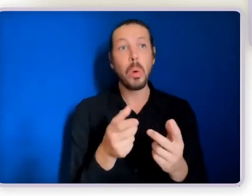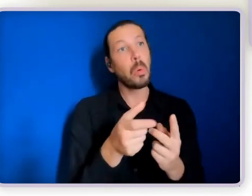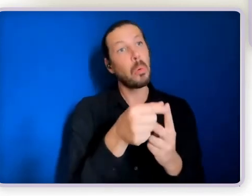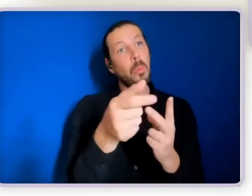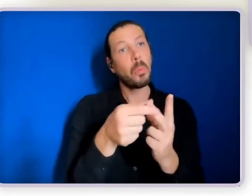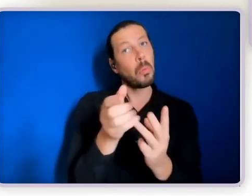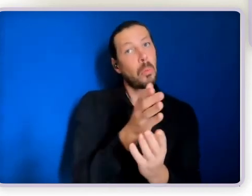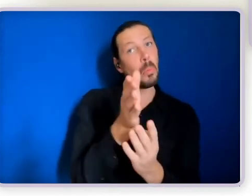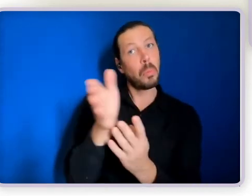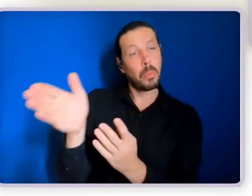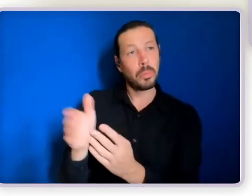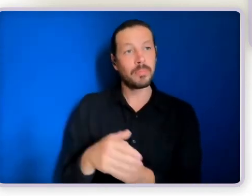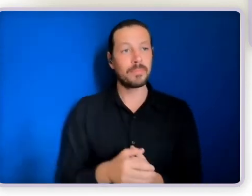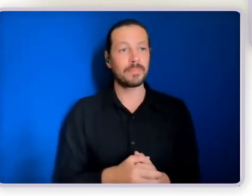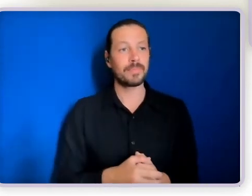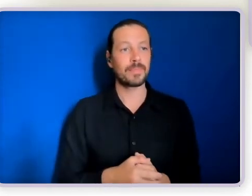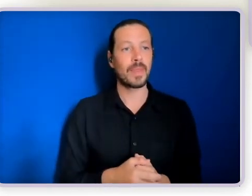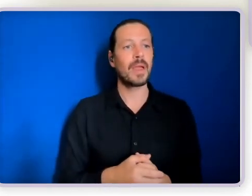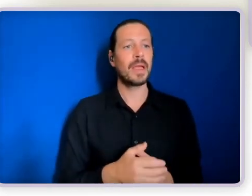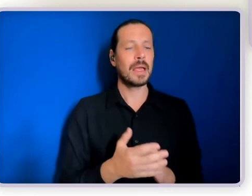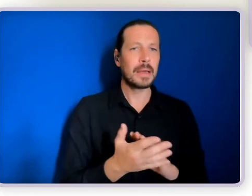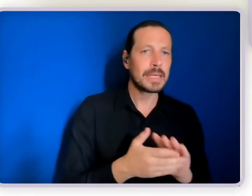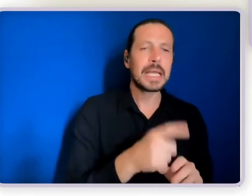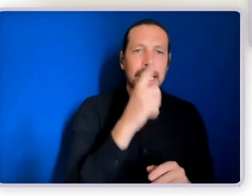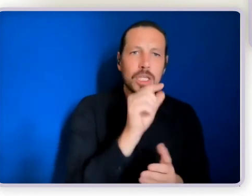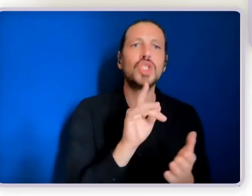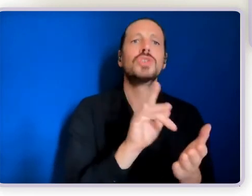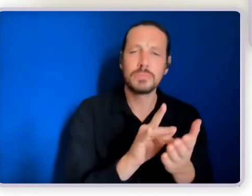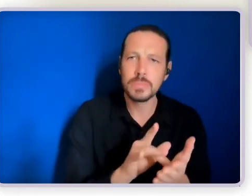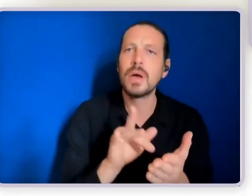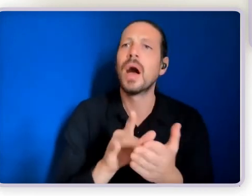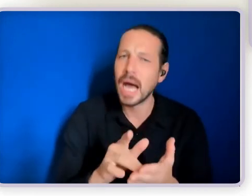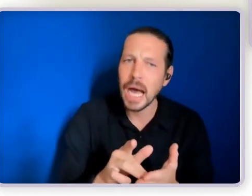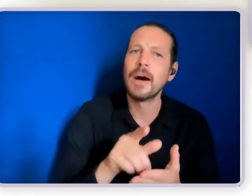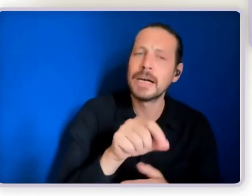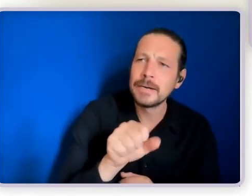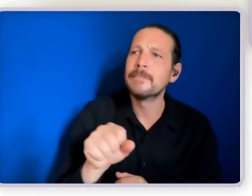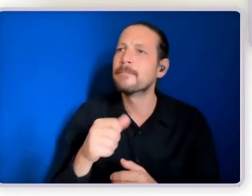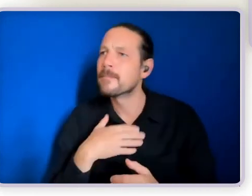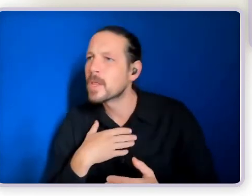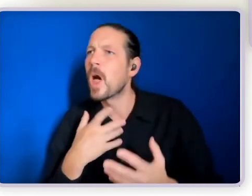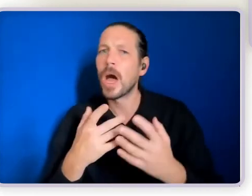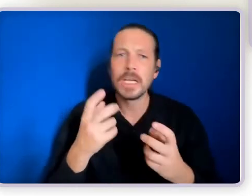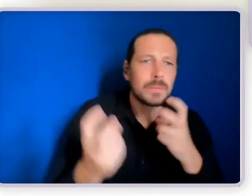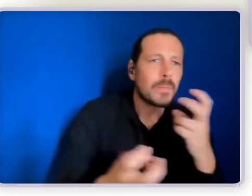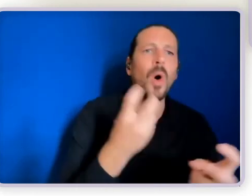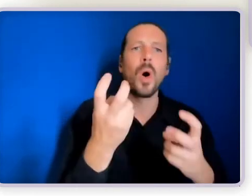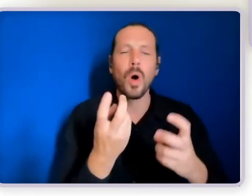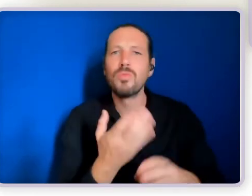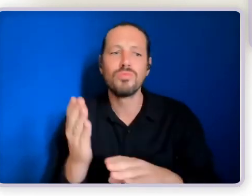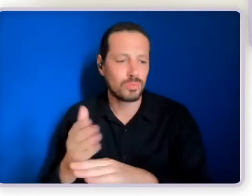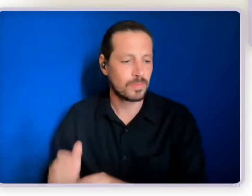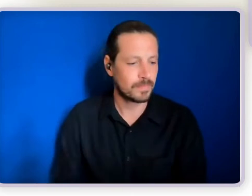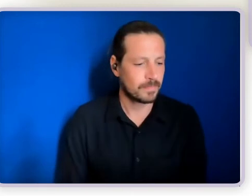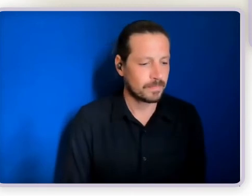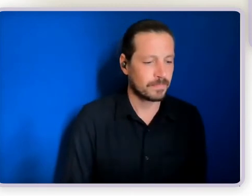in order that they can progress grow change you know explore life and also having high expectations for